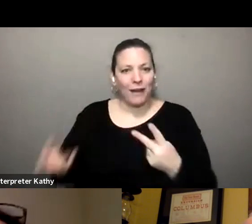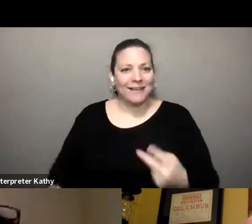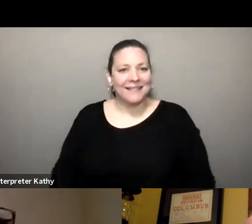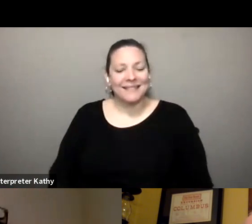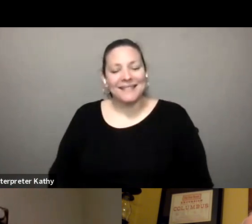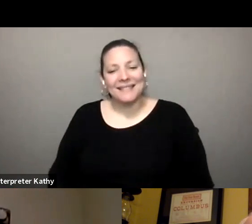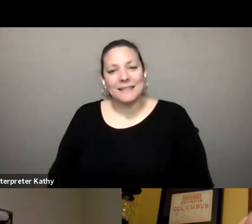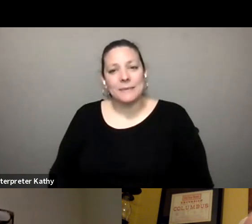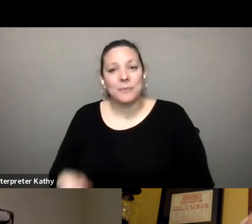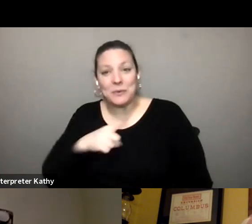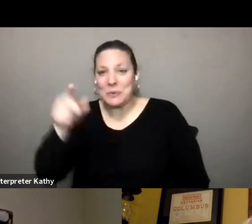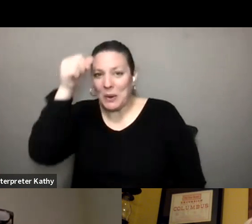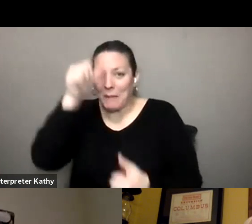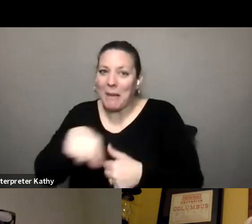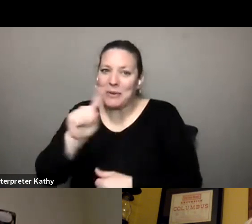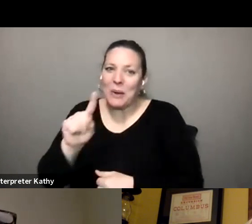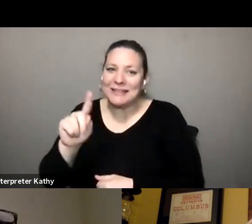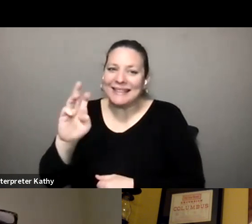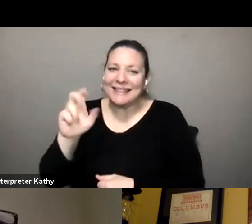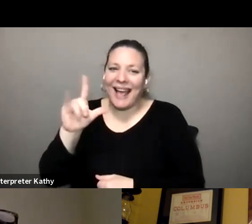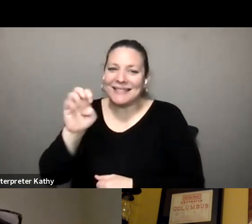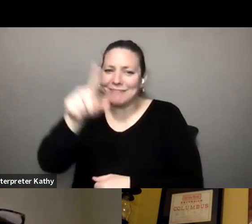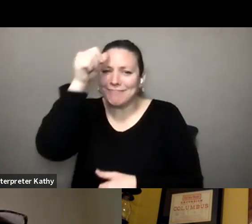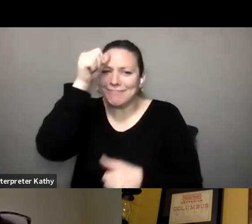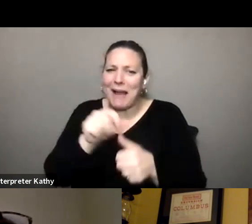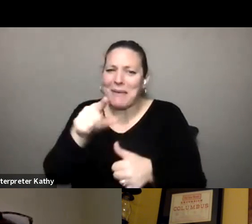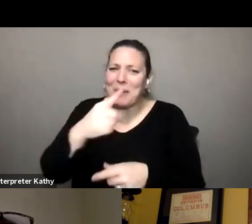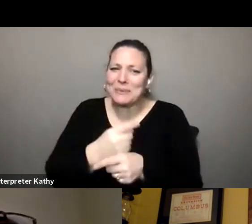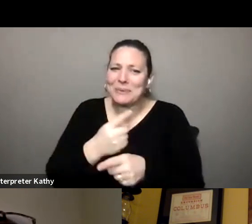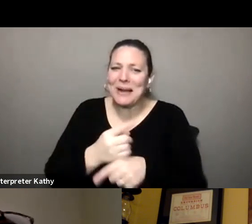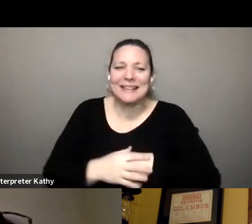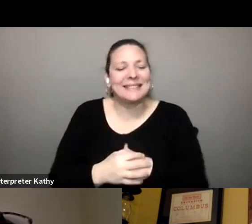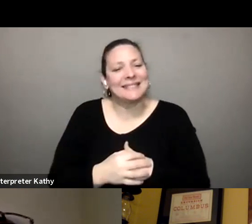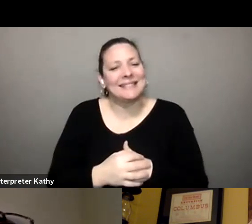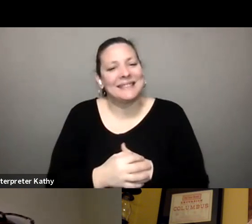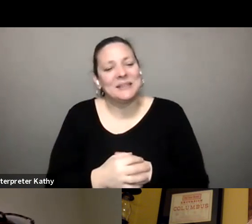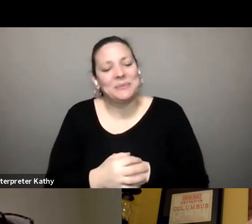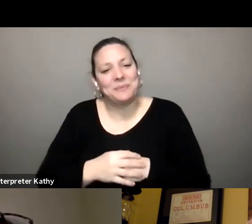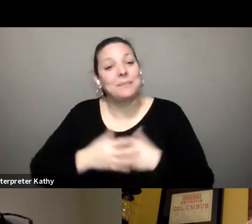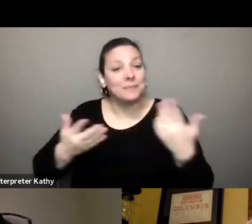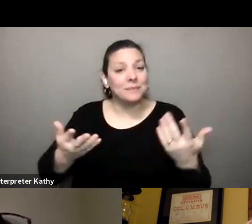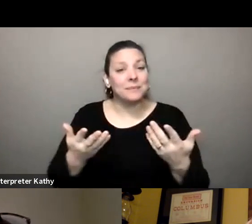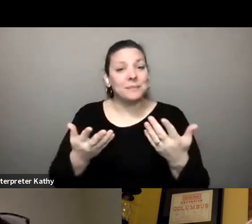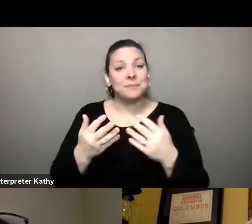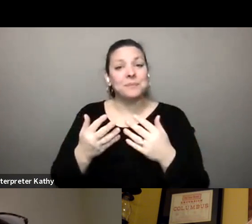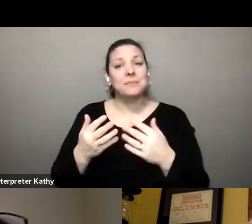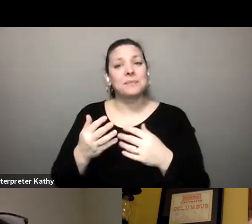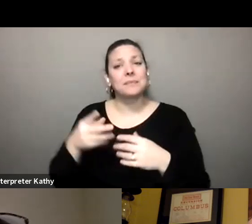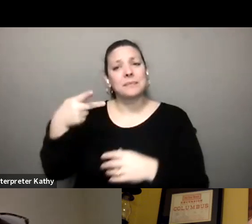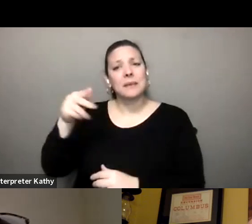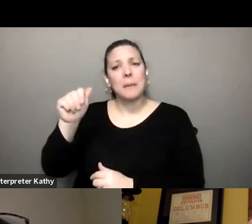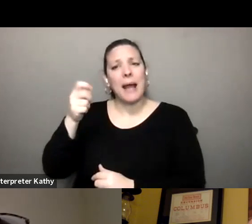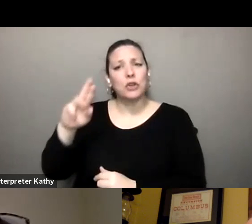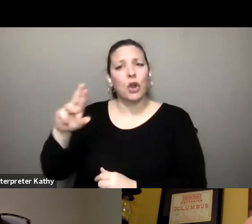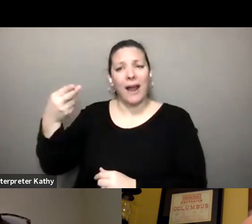uh and uh remember those kelsey um and and uh and and uh pastor hanley was